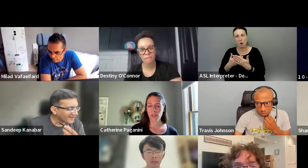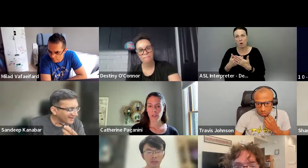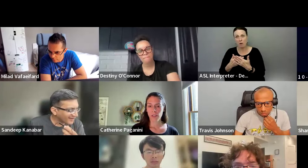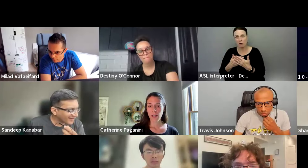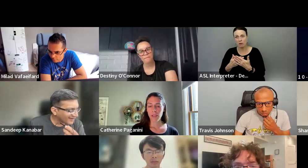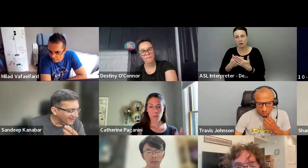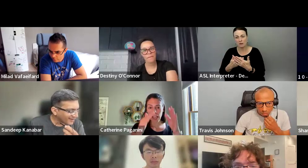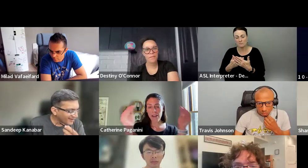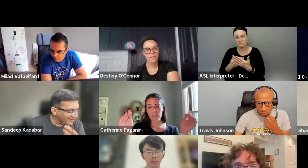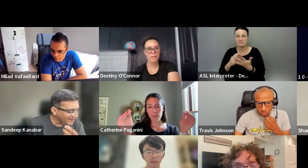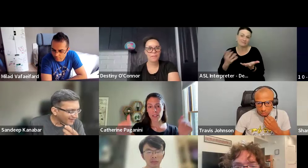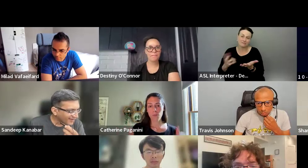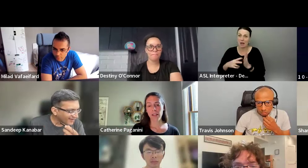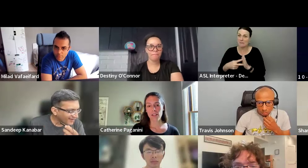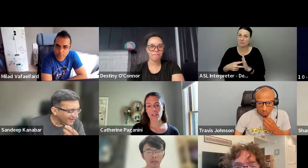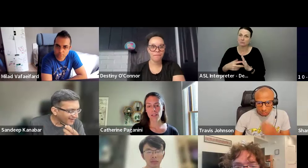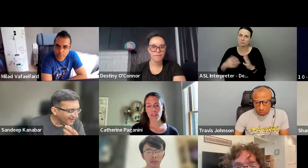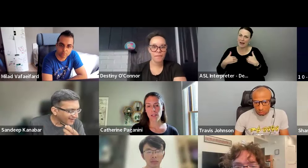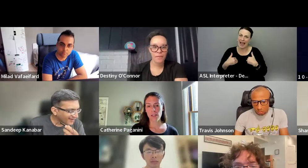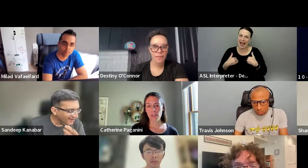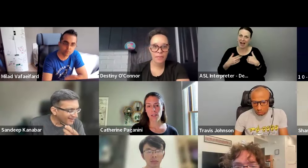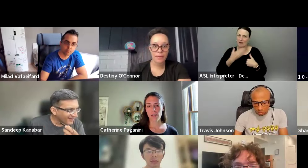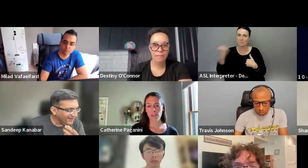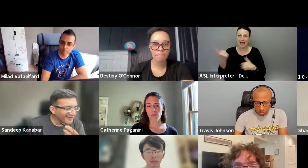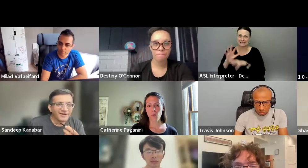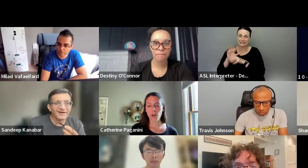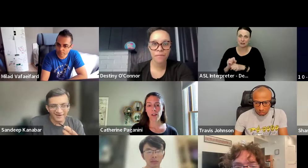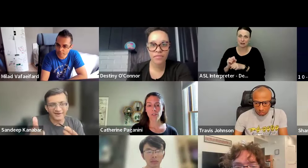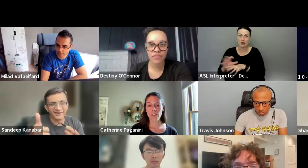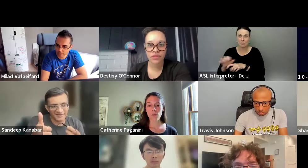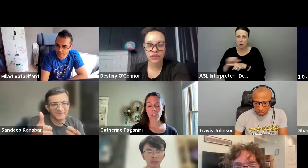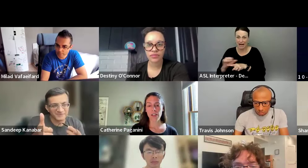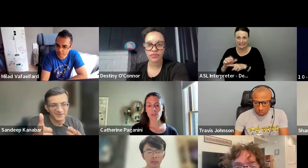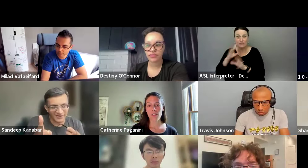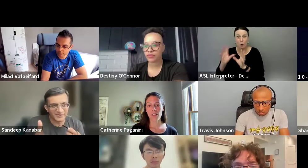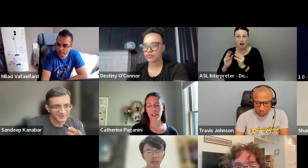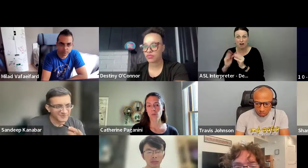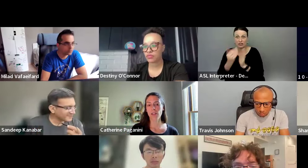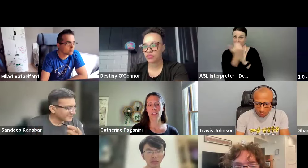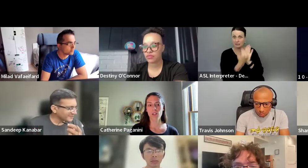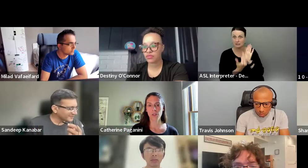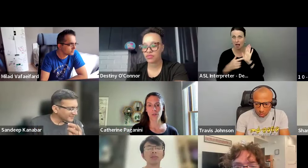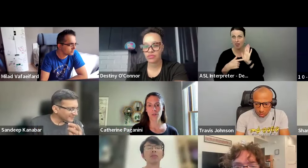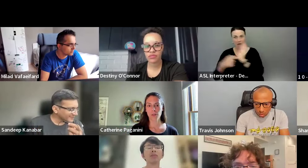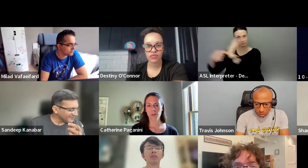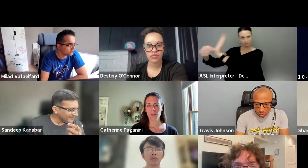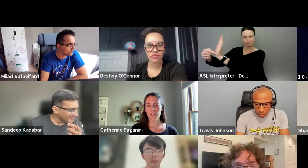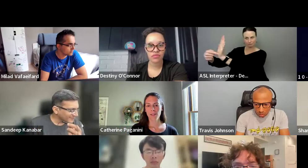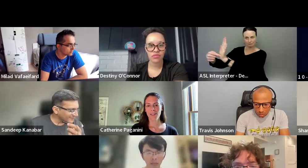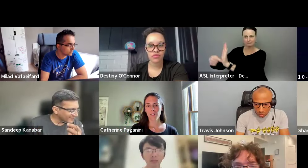um, I mean, we have the best practices, uh, for conference organizers, and that's what they should